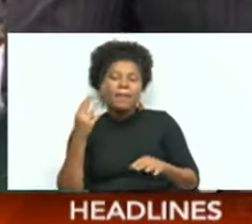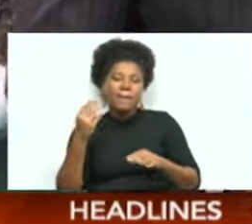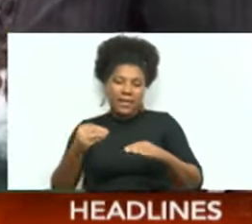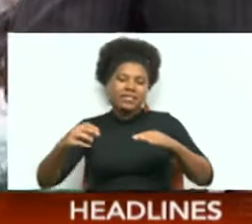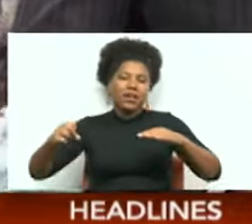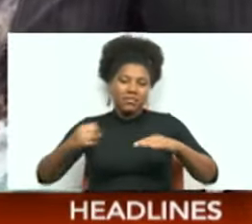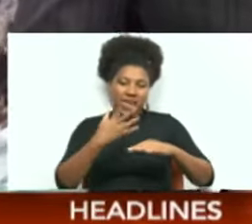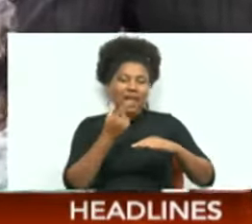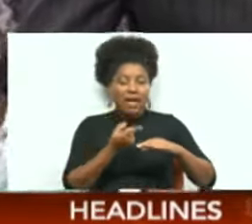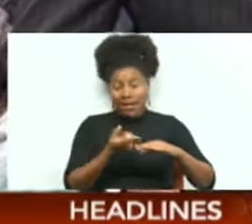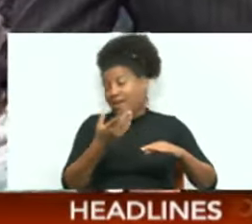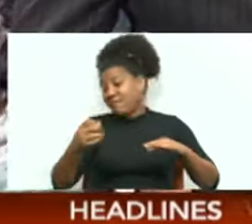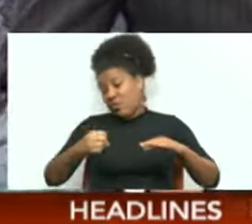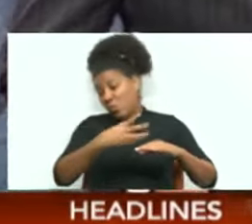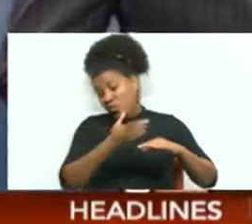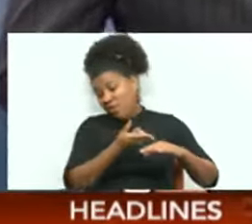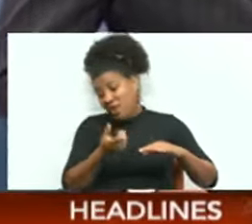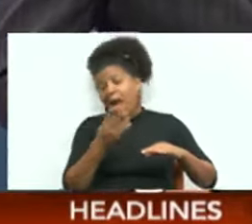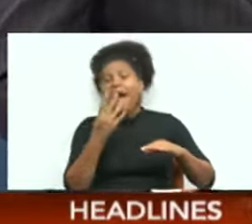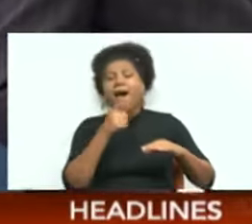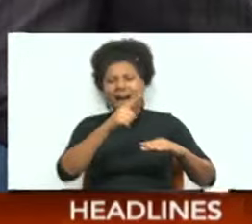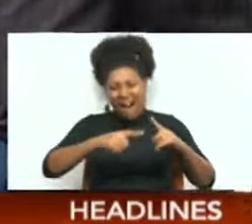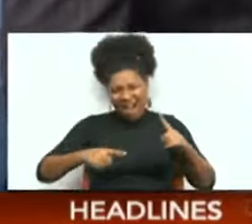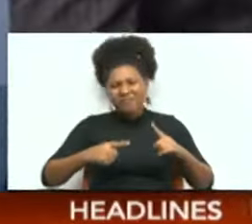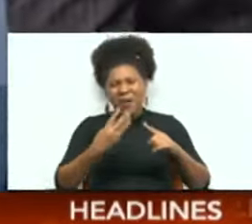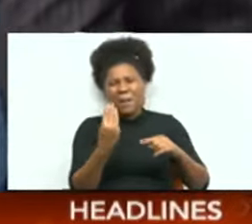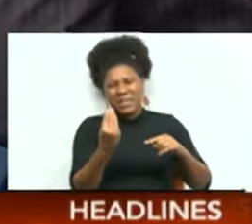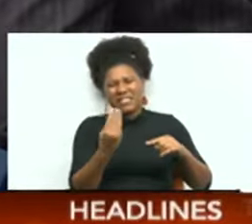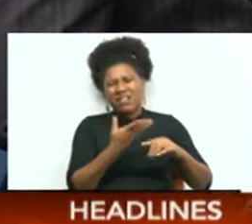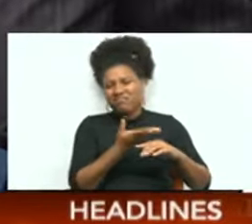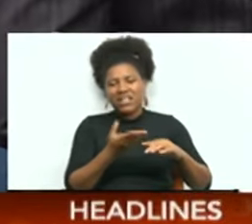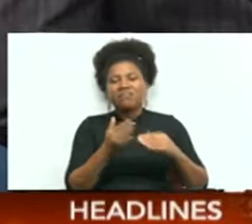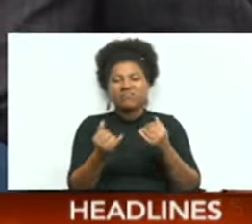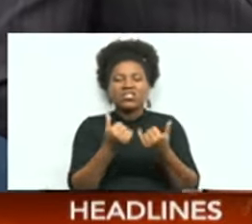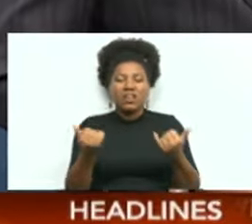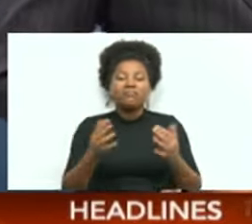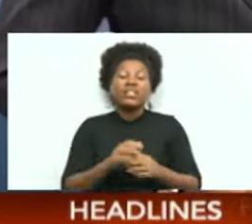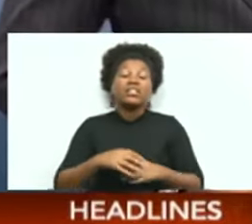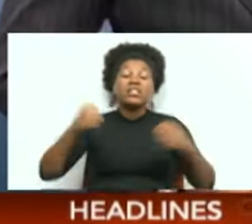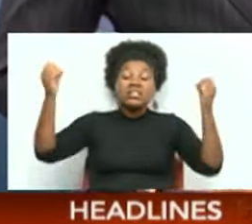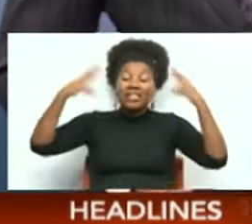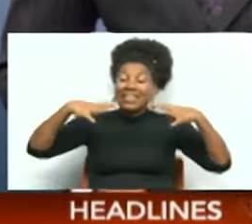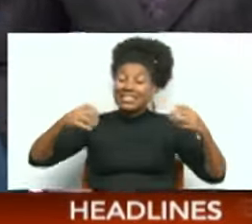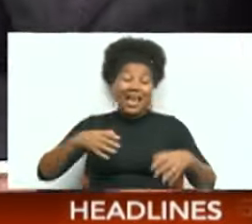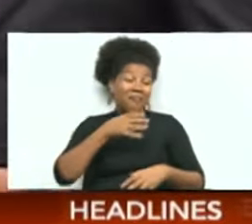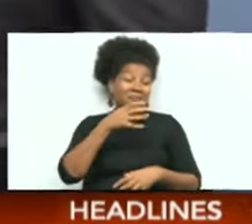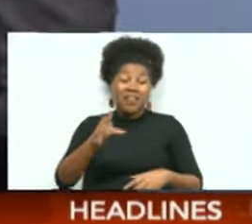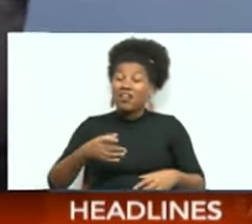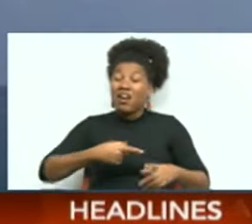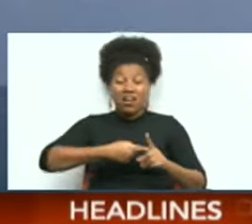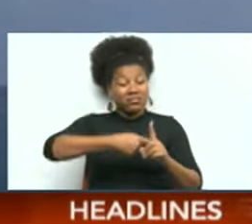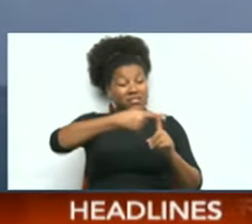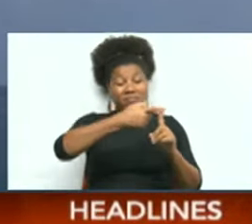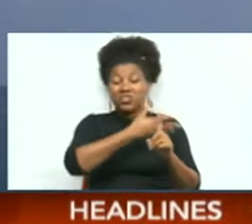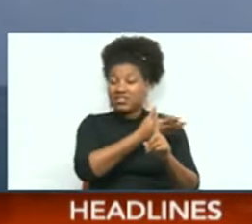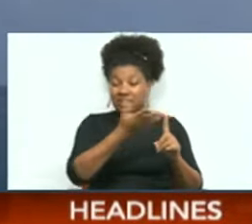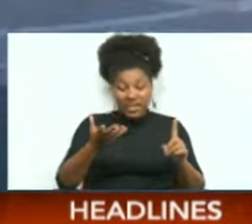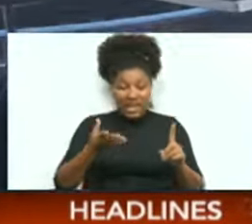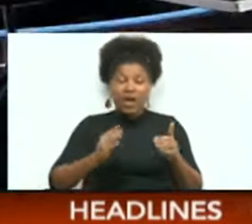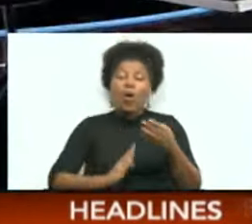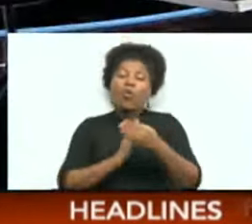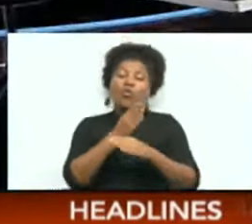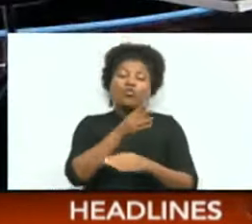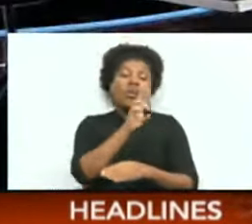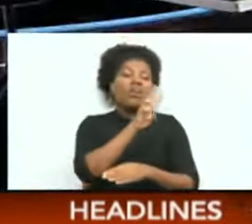waves less than half a meter. For the next couple of days, mostly sunny skies, very hot temperatures with maximum highs over 34